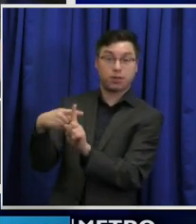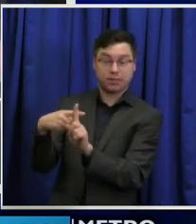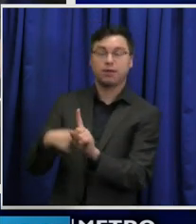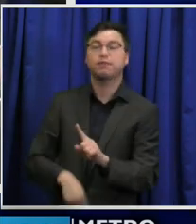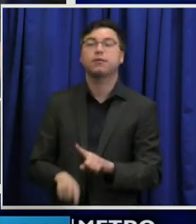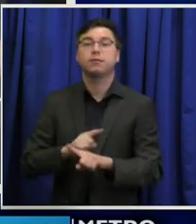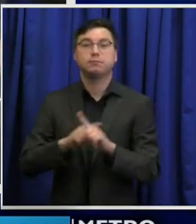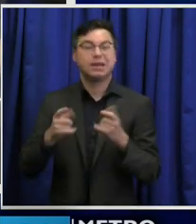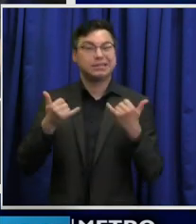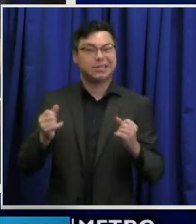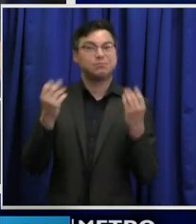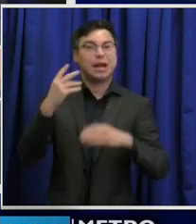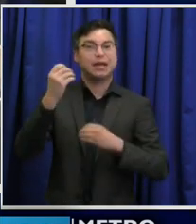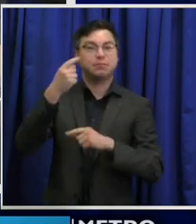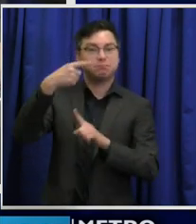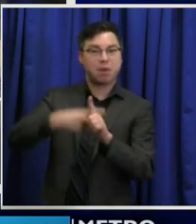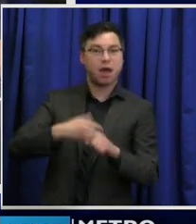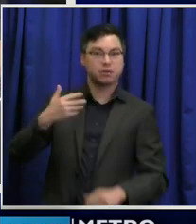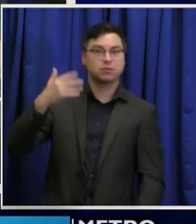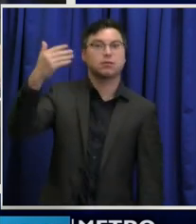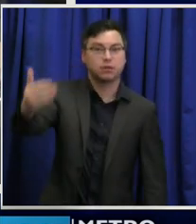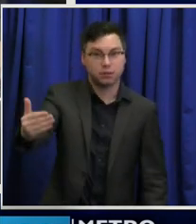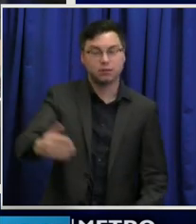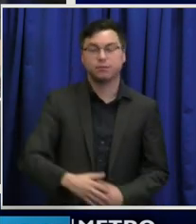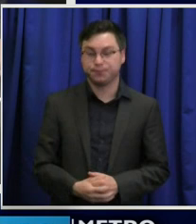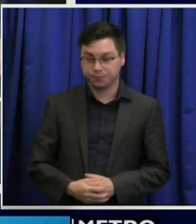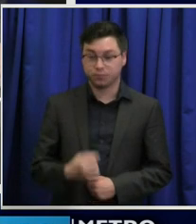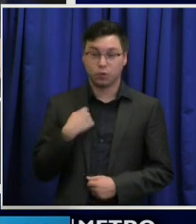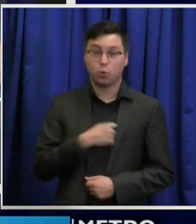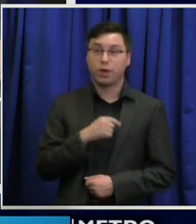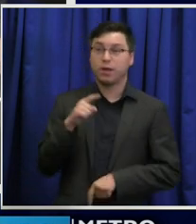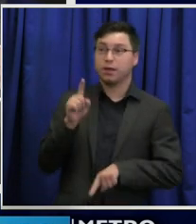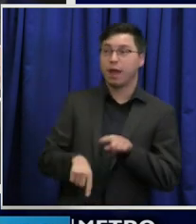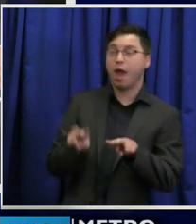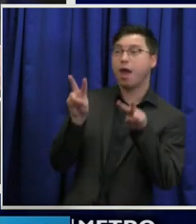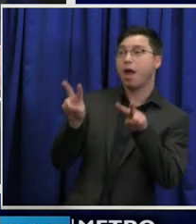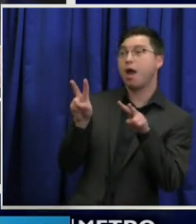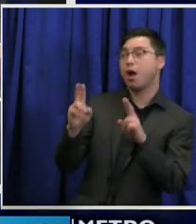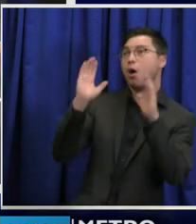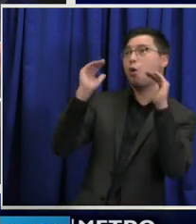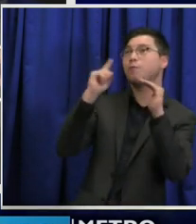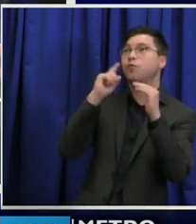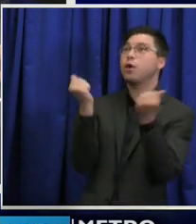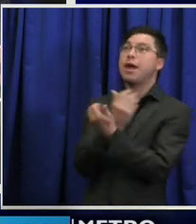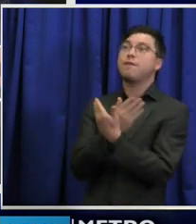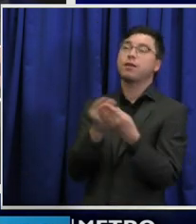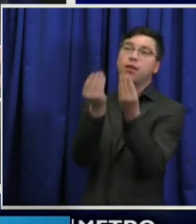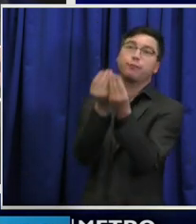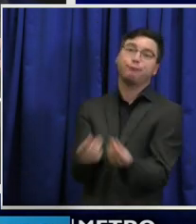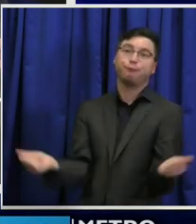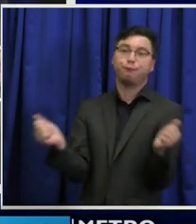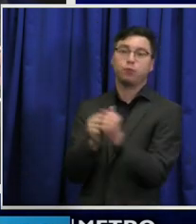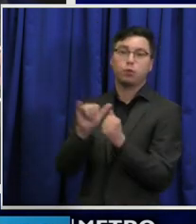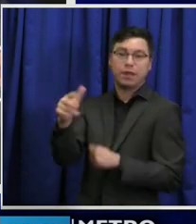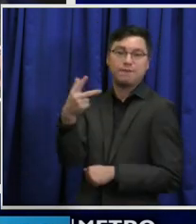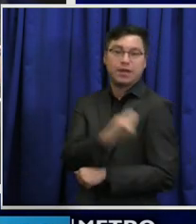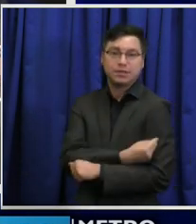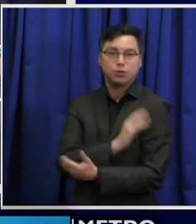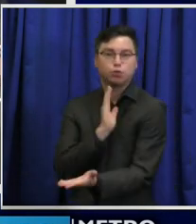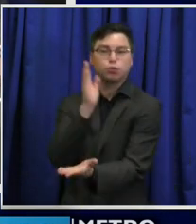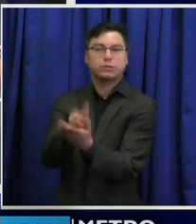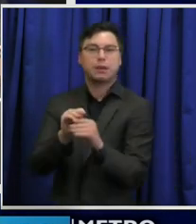We cannot put our hopes in a vaccine that is many months away to stop the spread of the virus today.